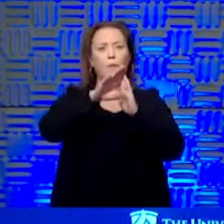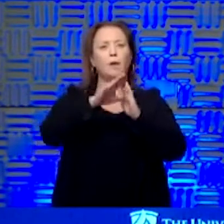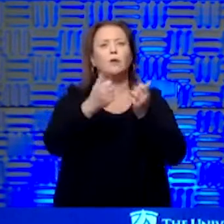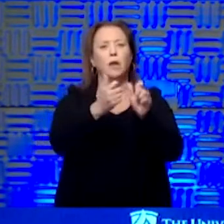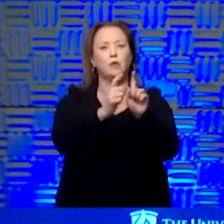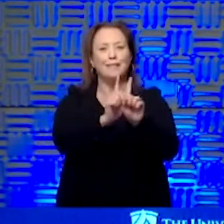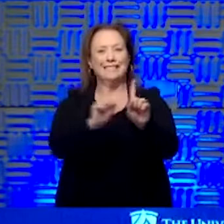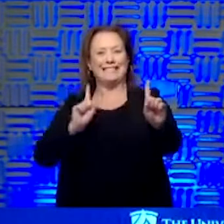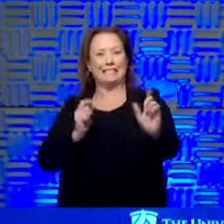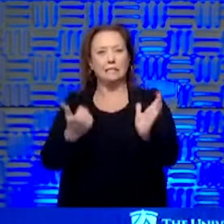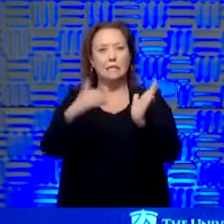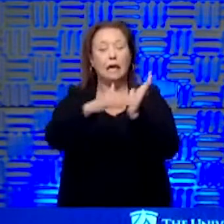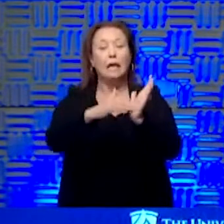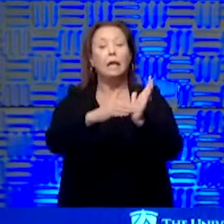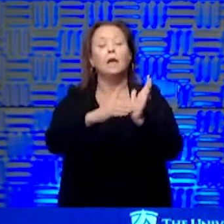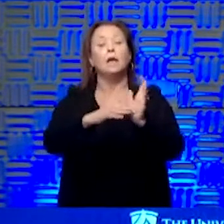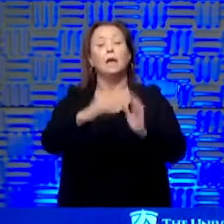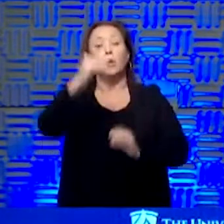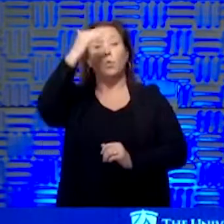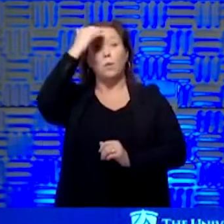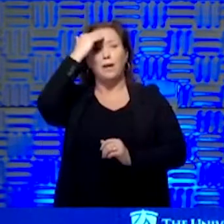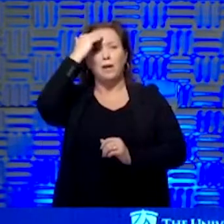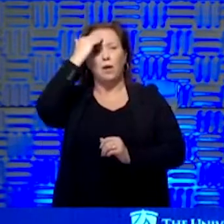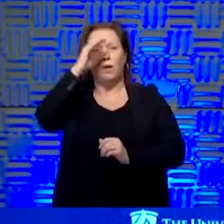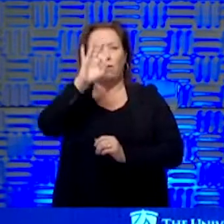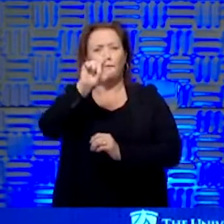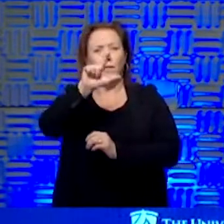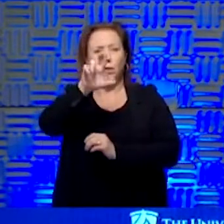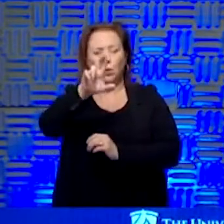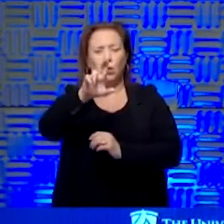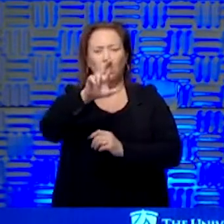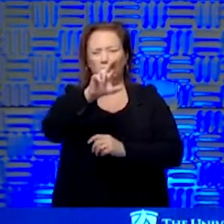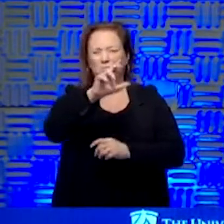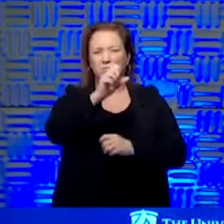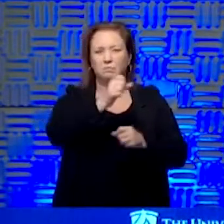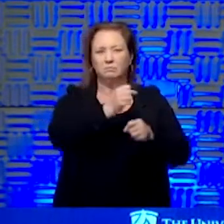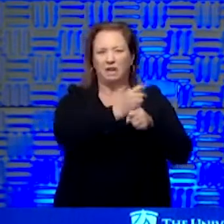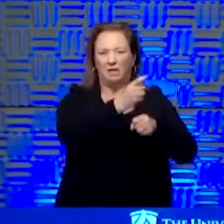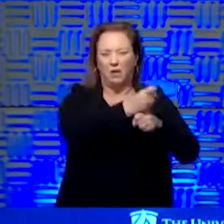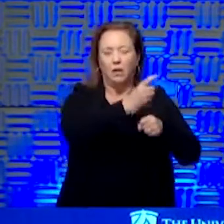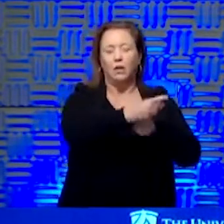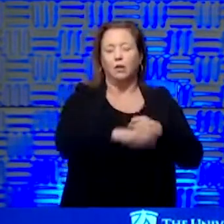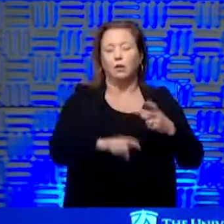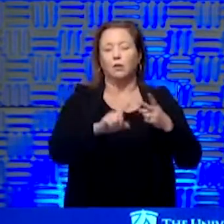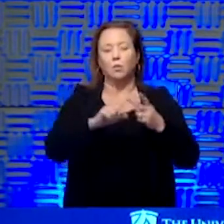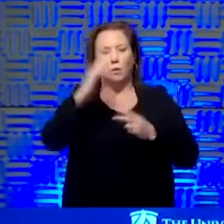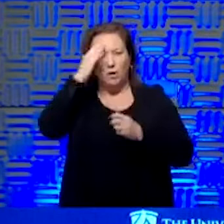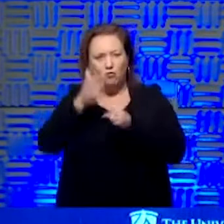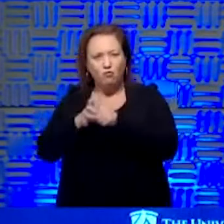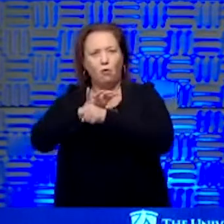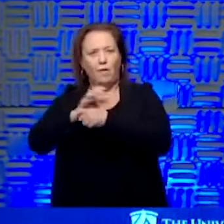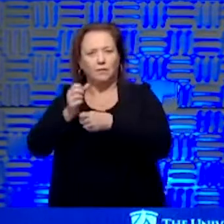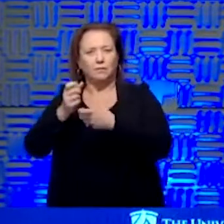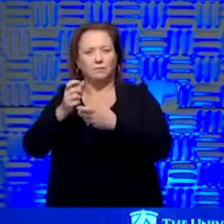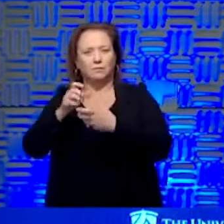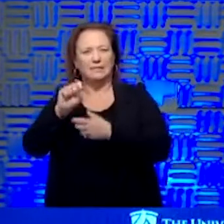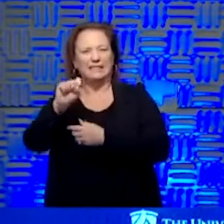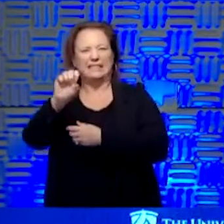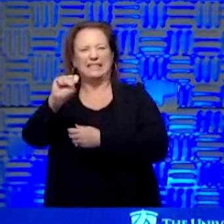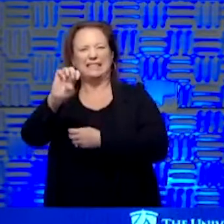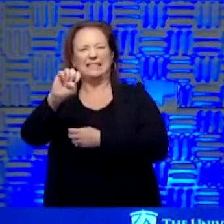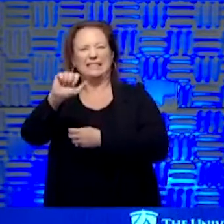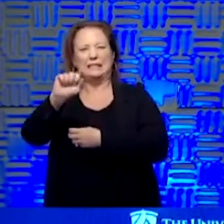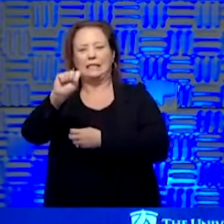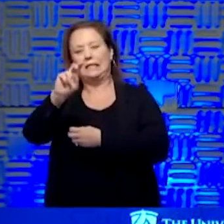distancing thing again. But we know that influenza is seasonal. know that, by and large, coronavirus is seasonal. So our thought is this will